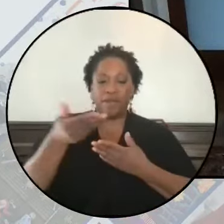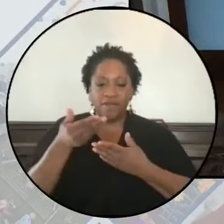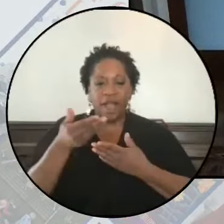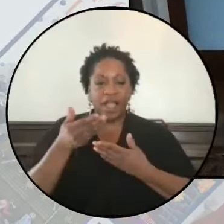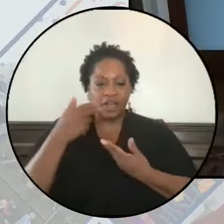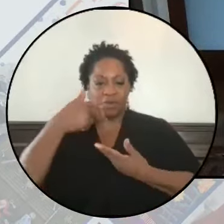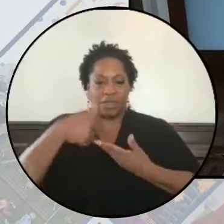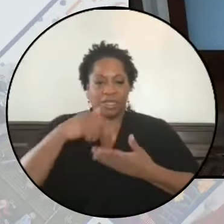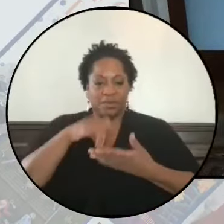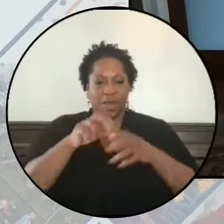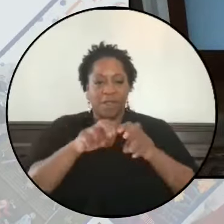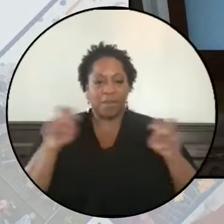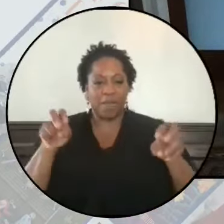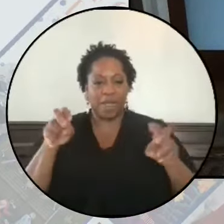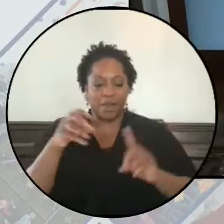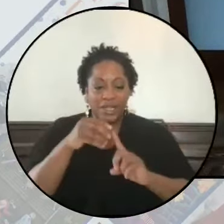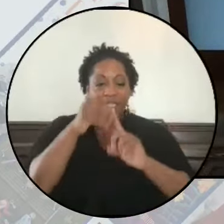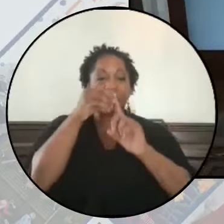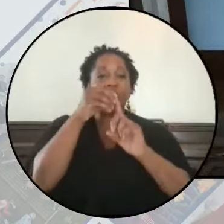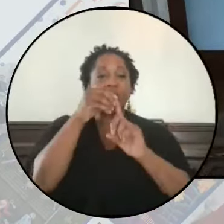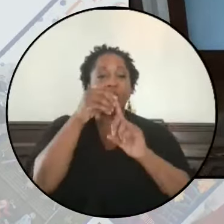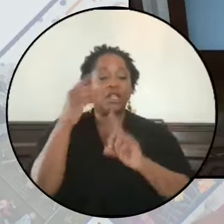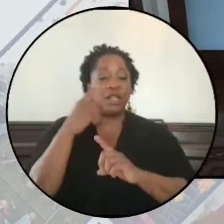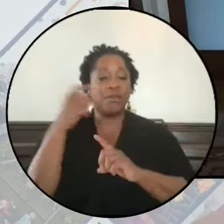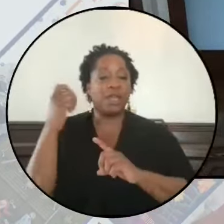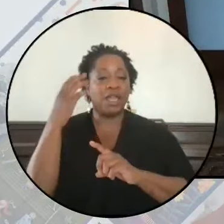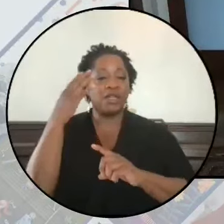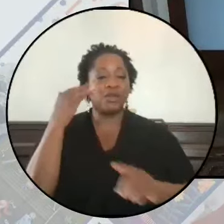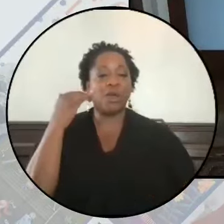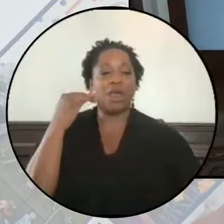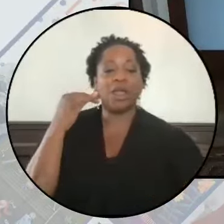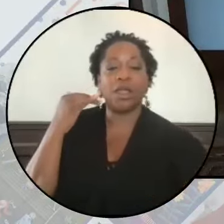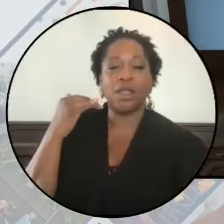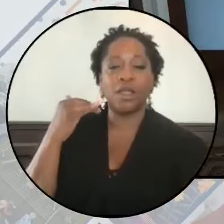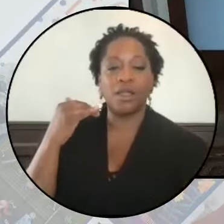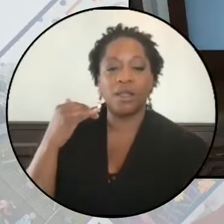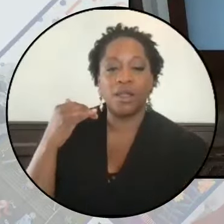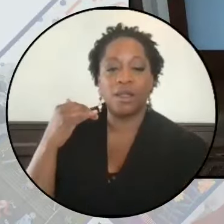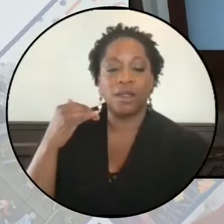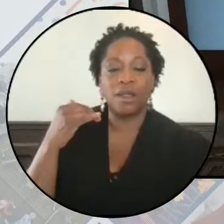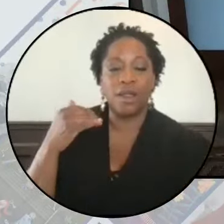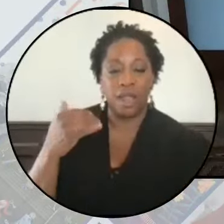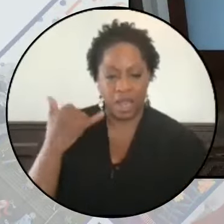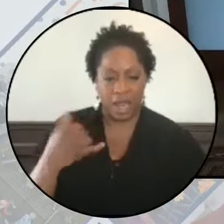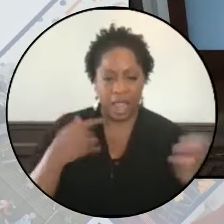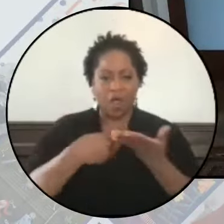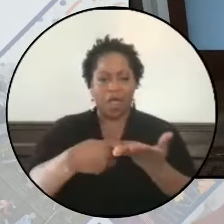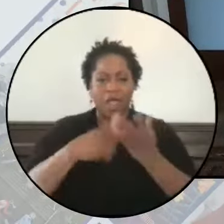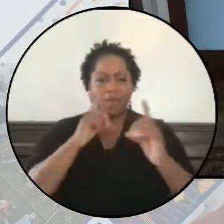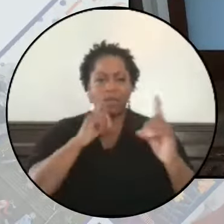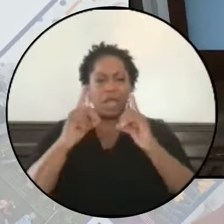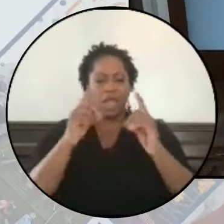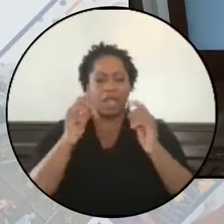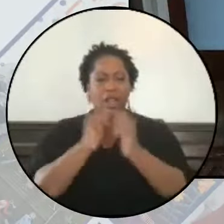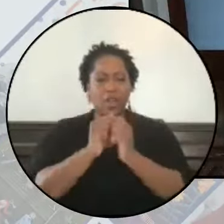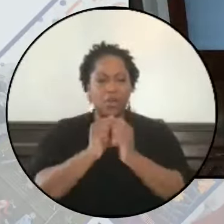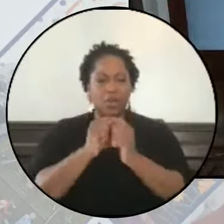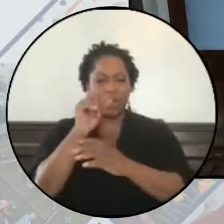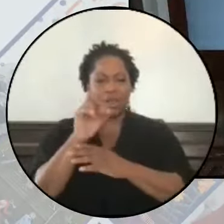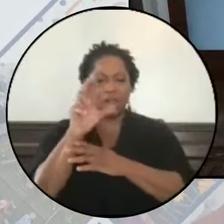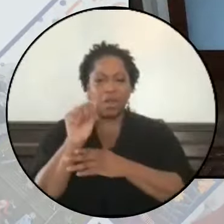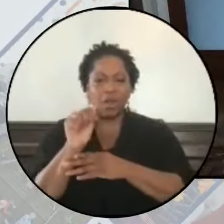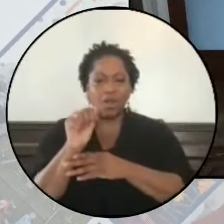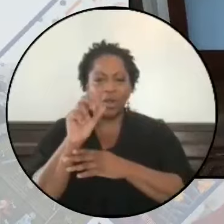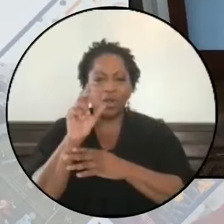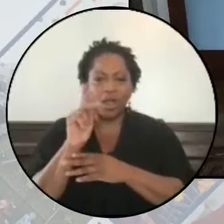to participate, especially because I am in conversation with Lada Kiswani